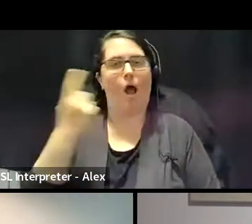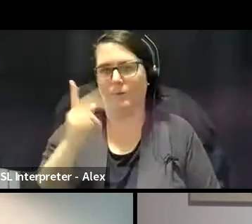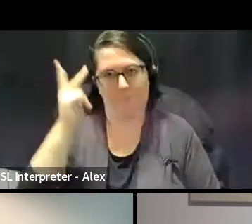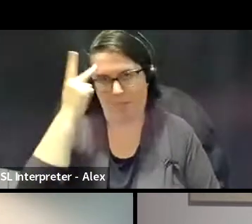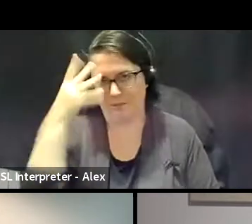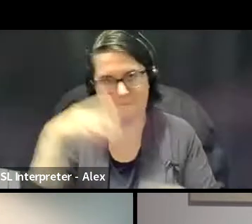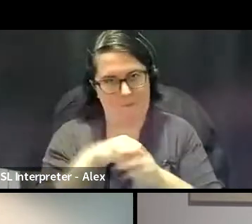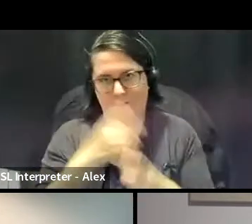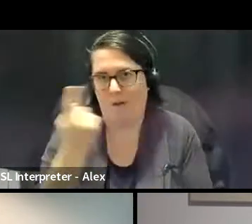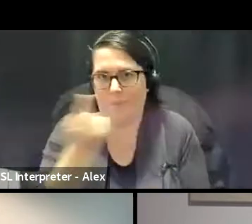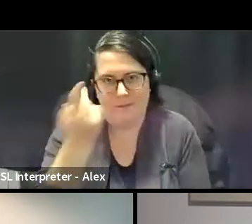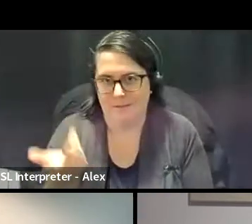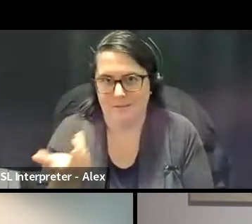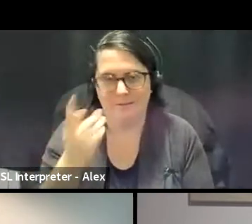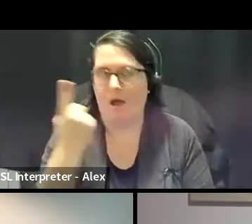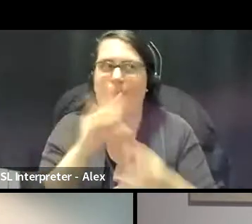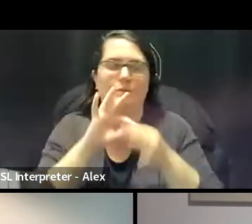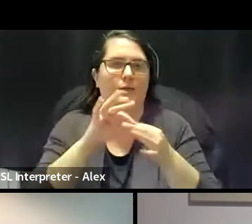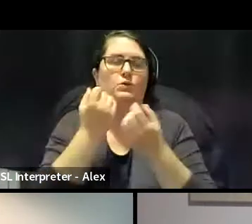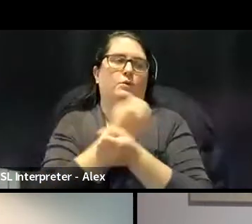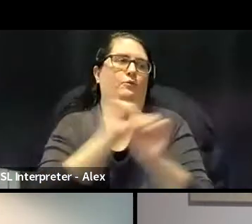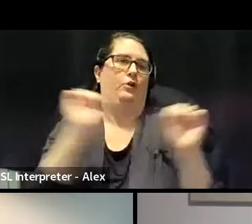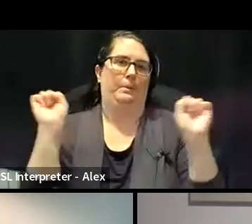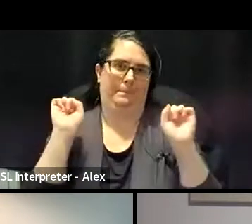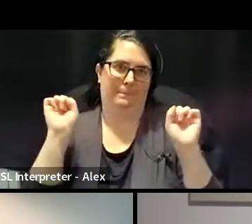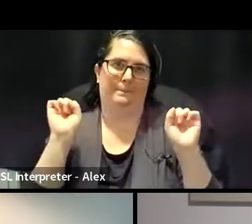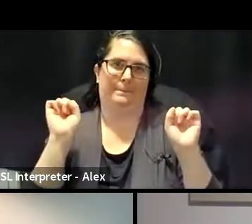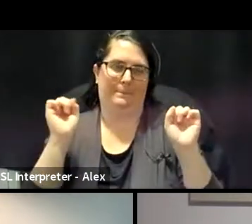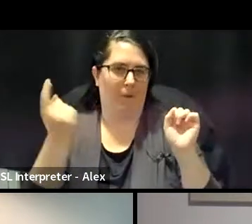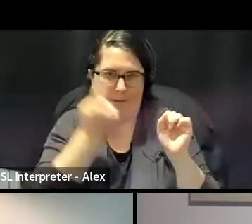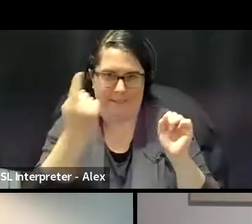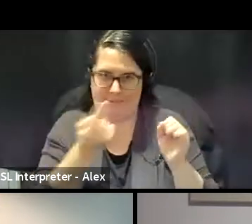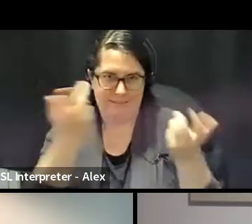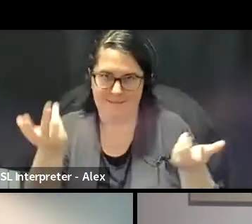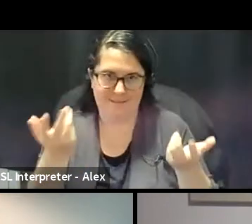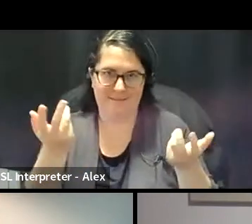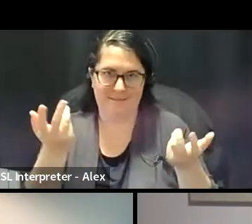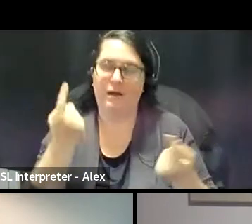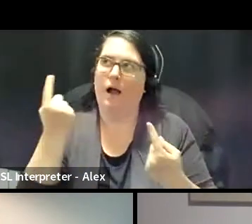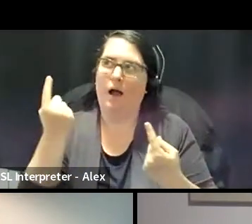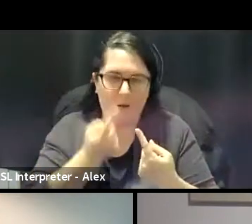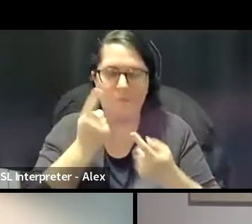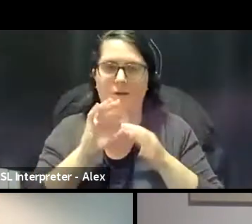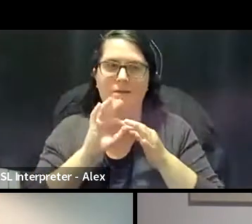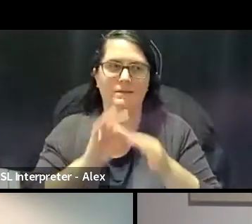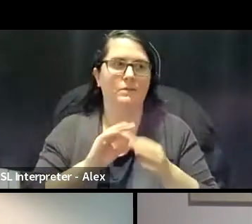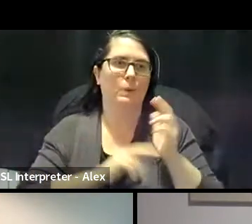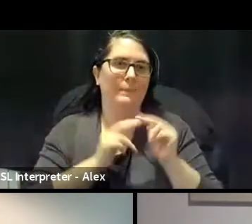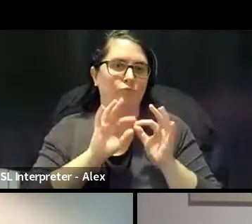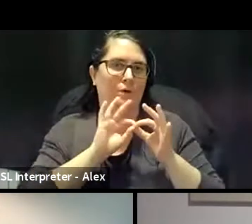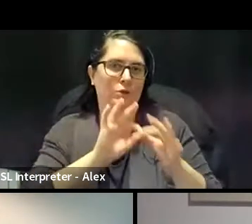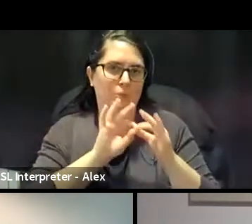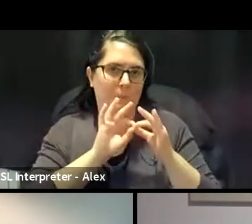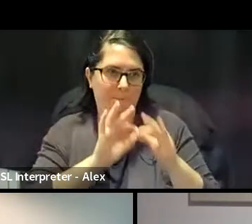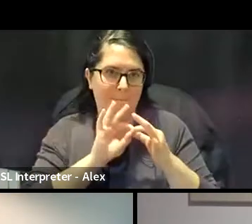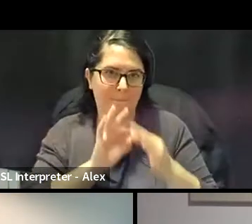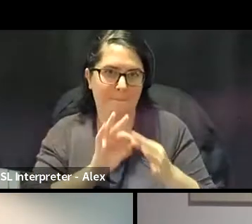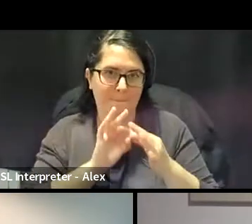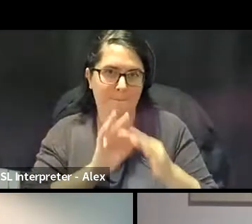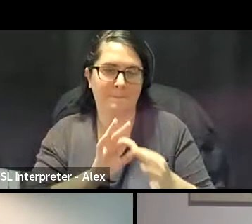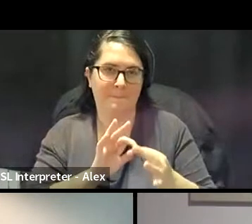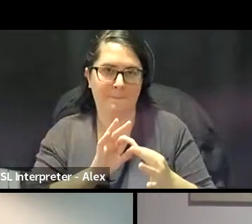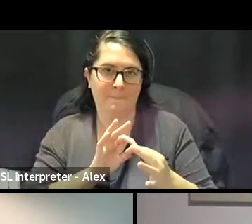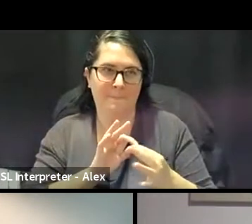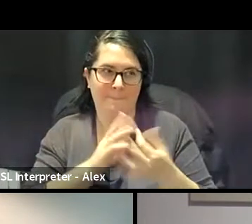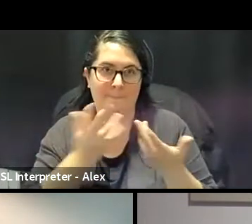about our freedom or liberation. It has also always been about building relations, which is